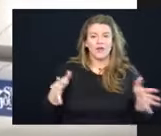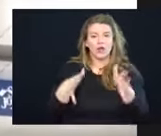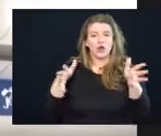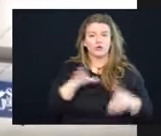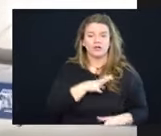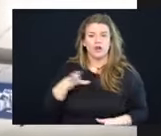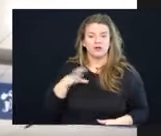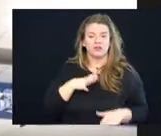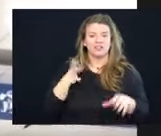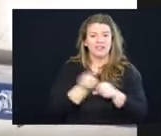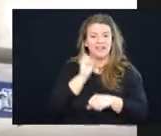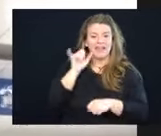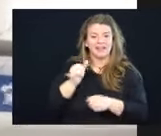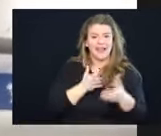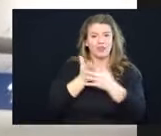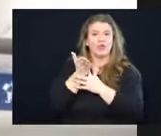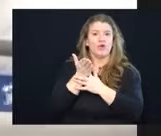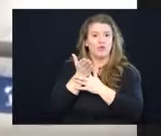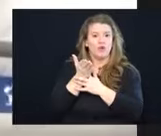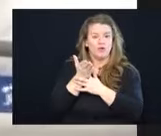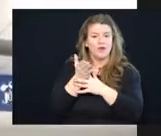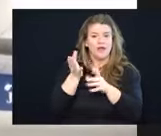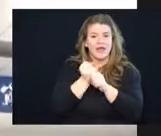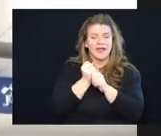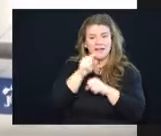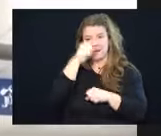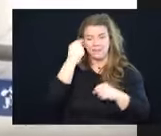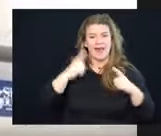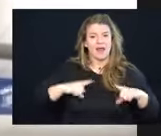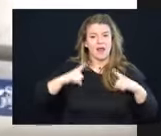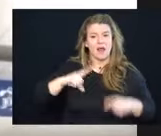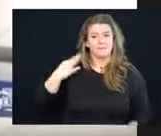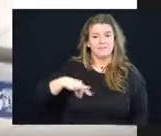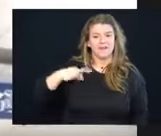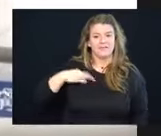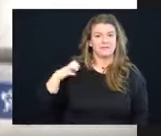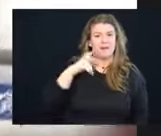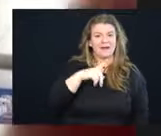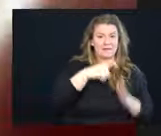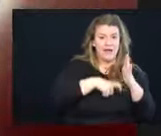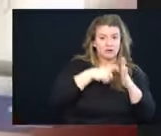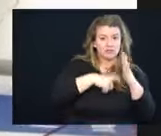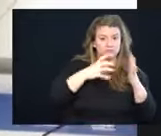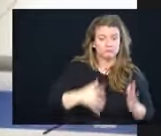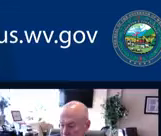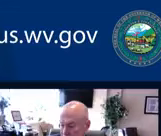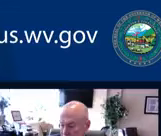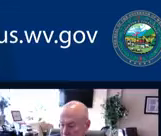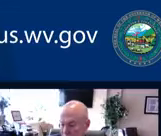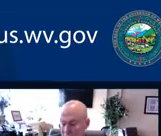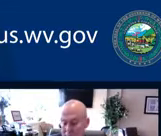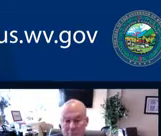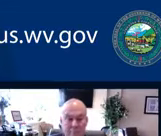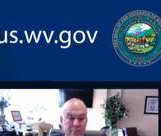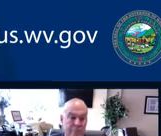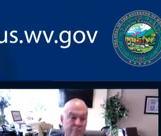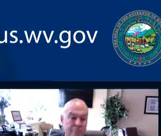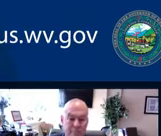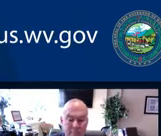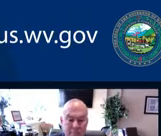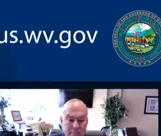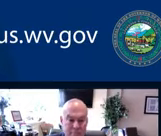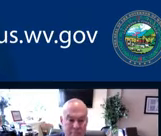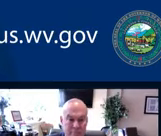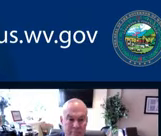to get this thing across the finish line and get the black lung benefits back to these miners? Well, Mark, let